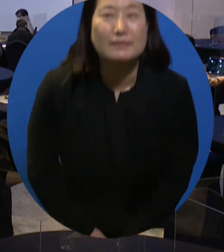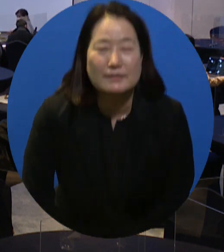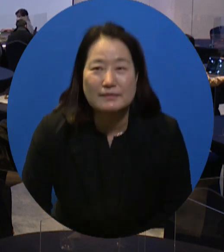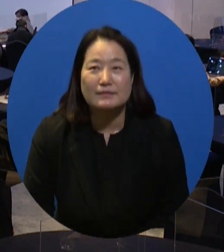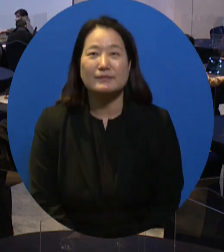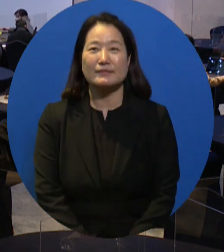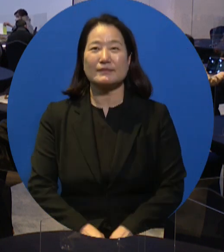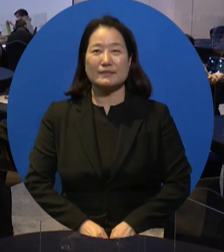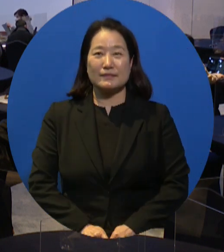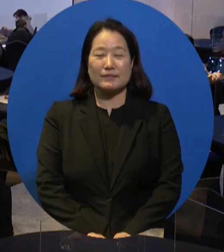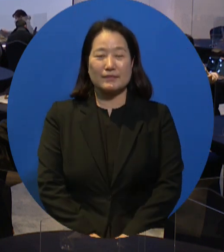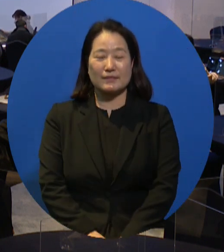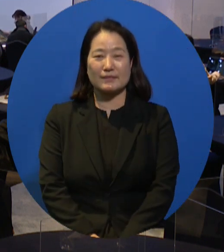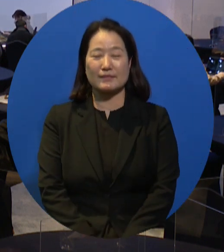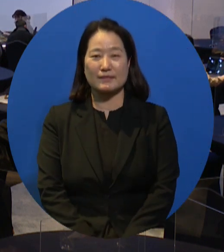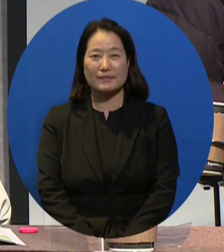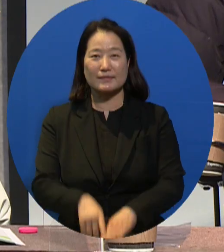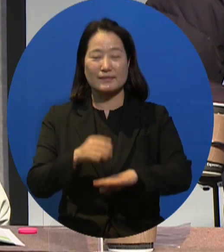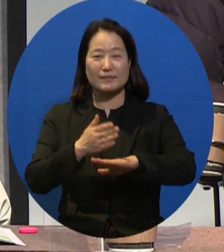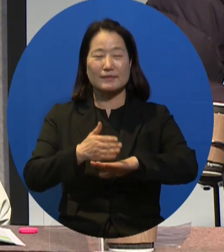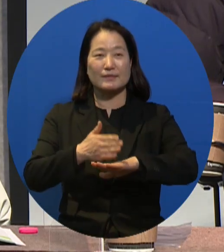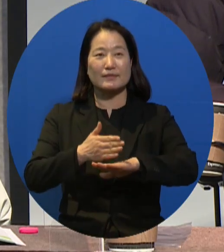Thank you very much, Mr. Choi.